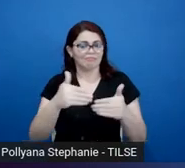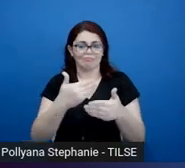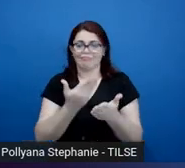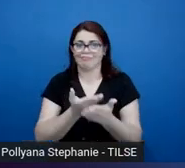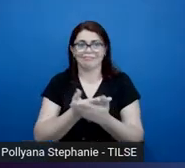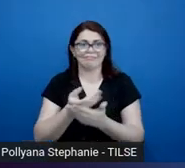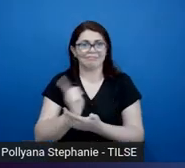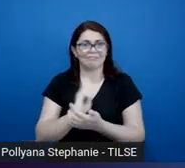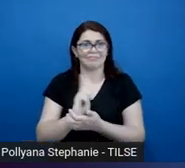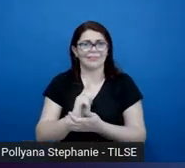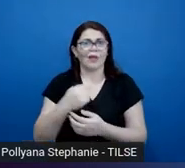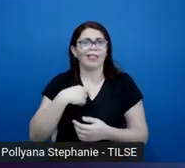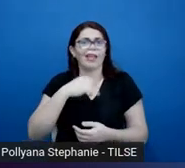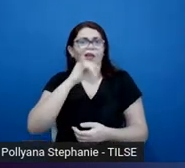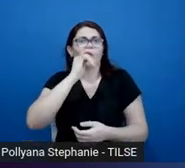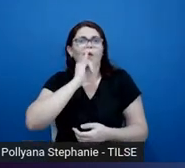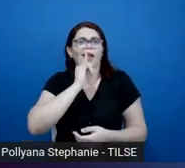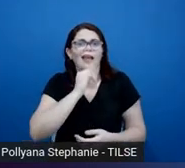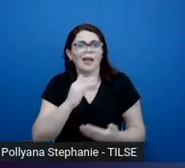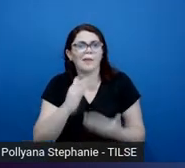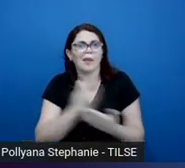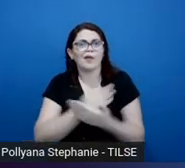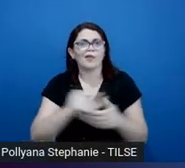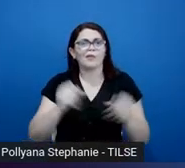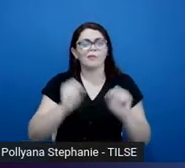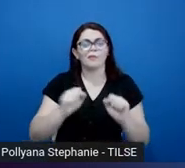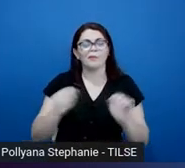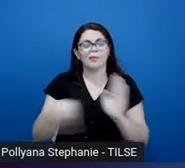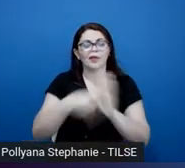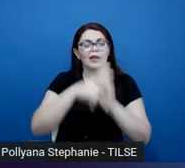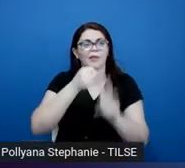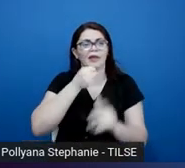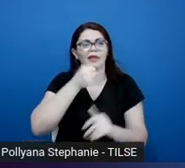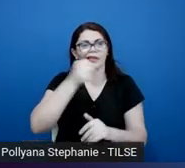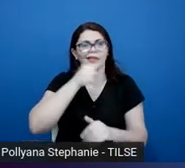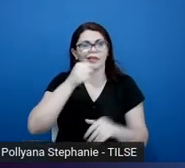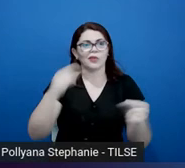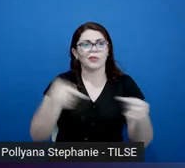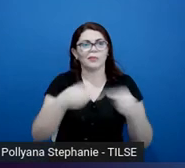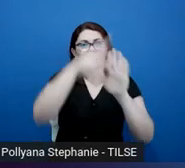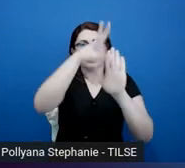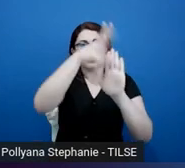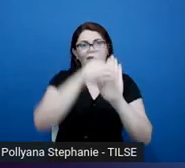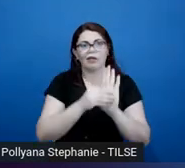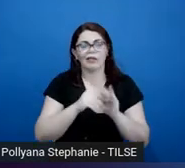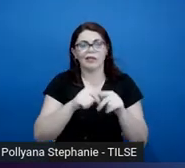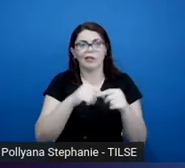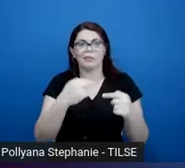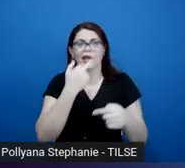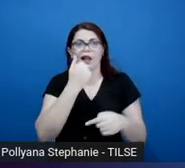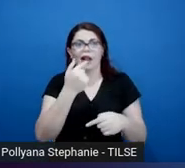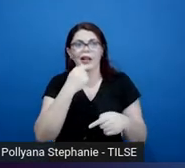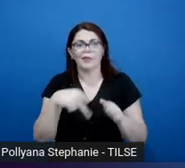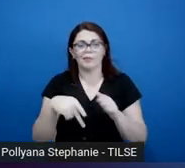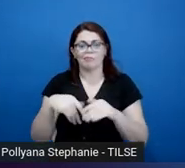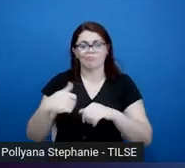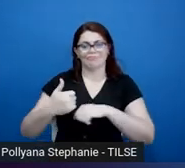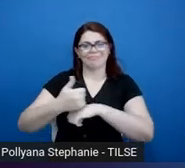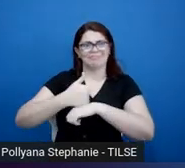from interviews of content and language specialists, or